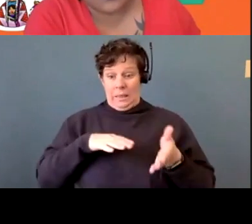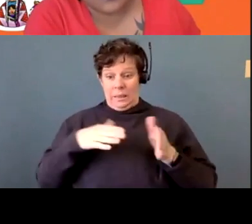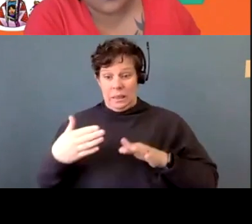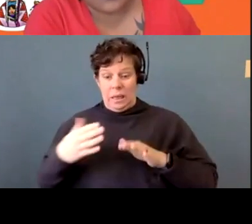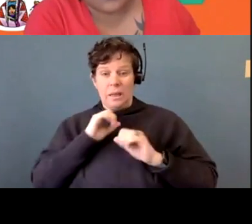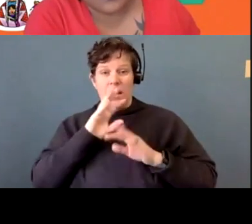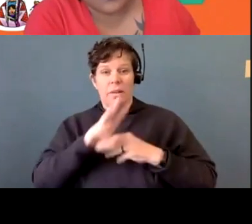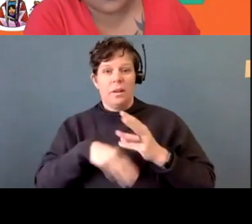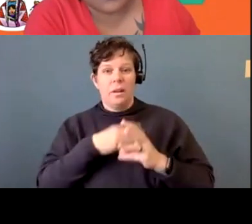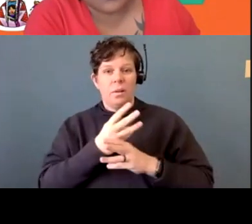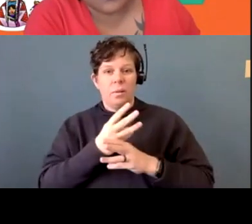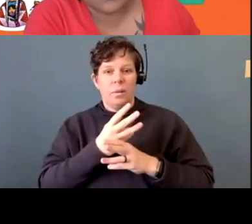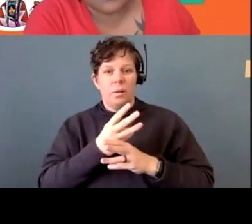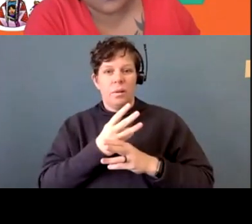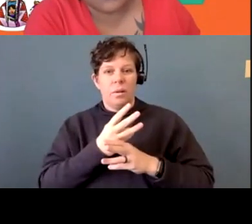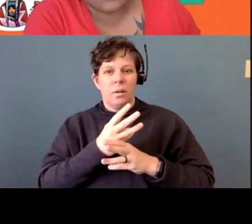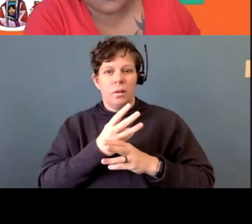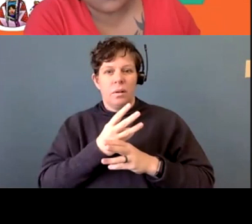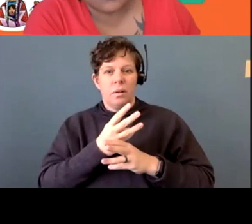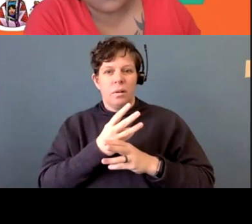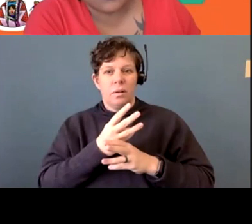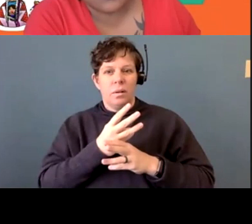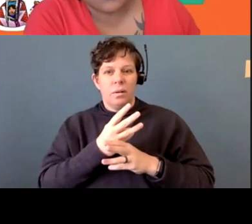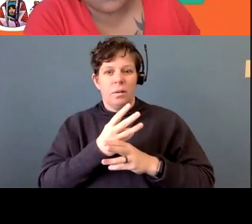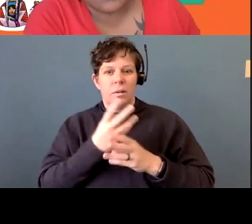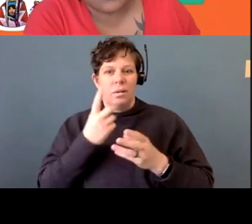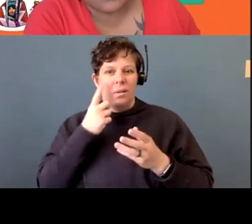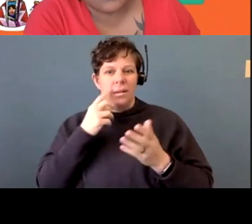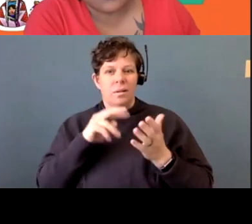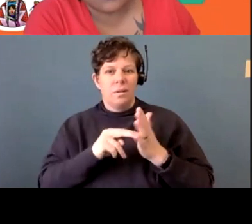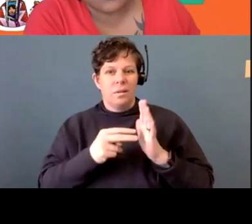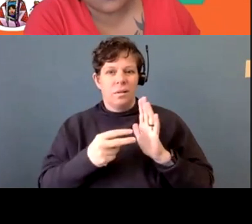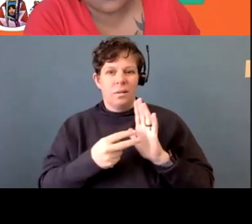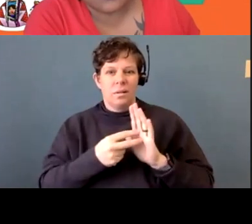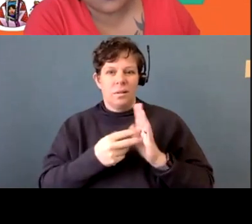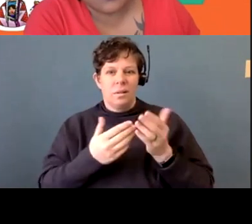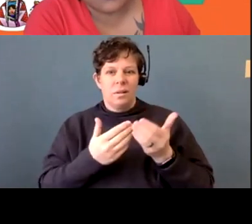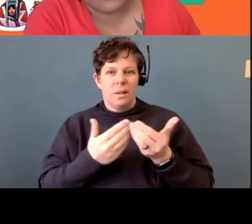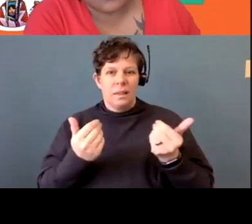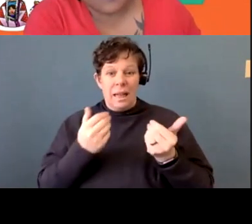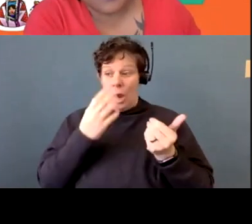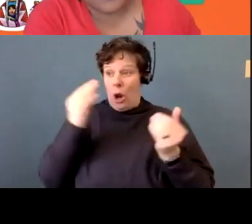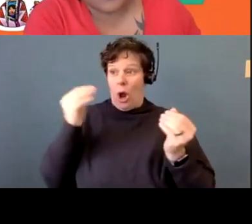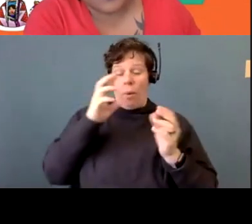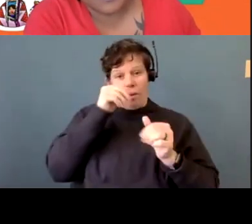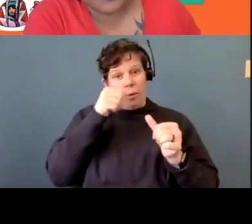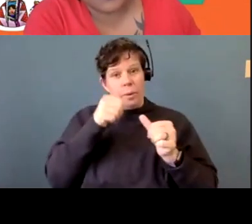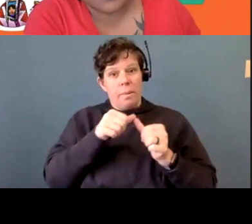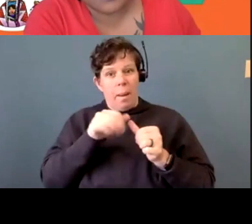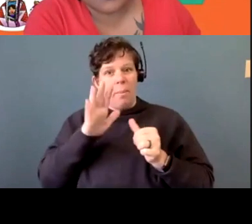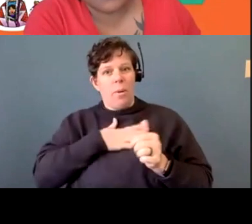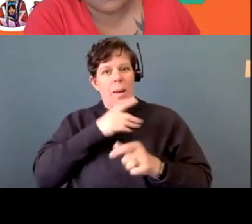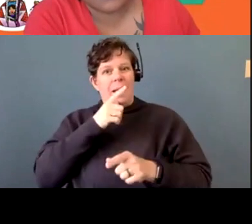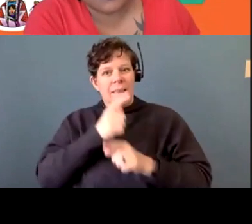says she even existed, except for that stone, except for that marker